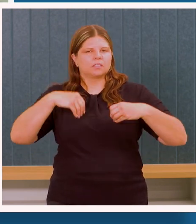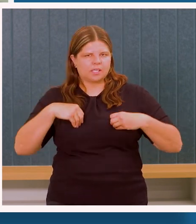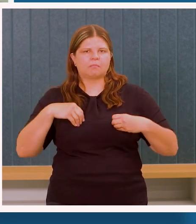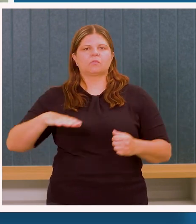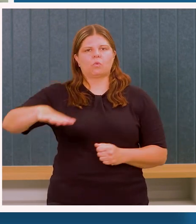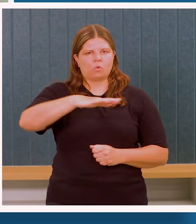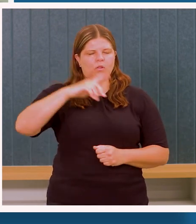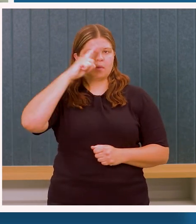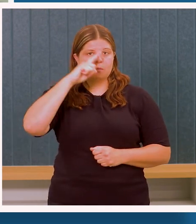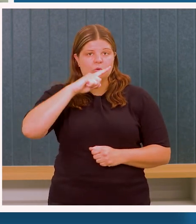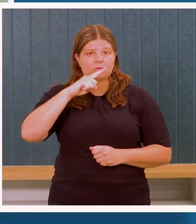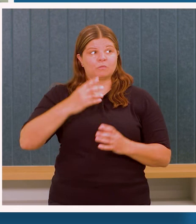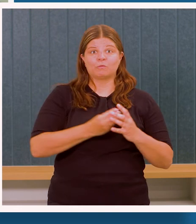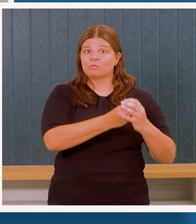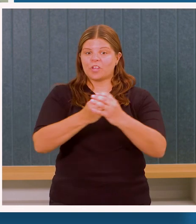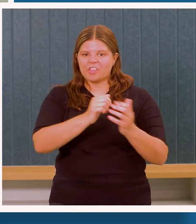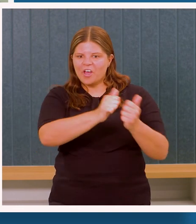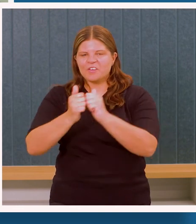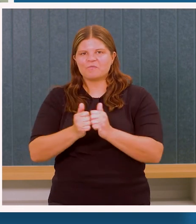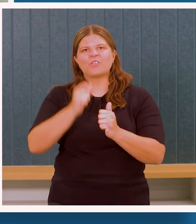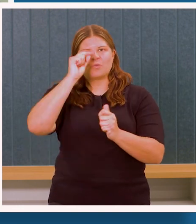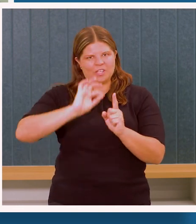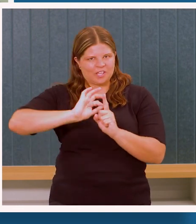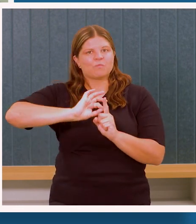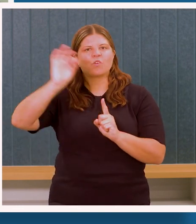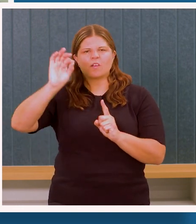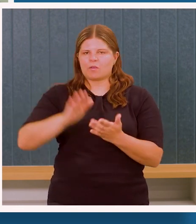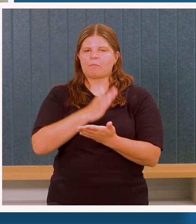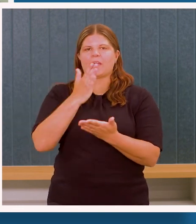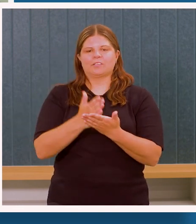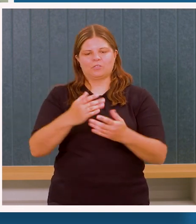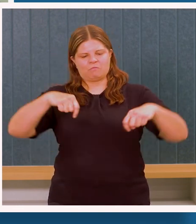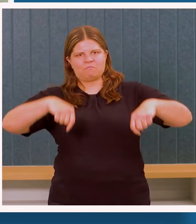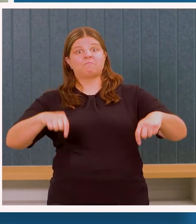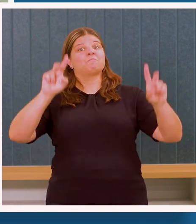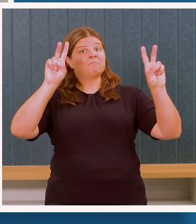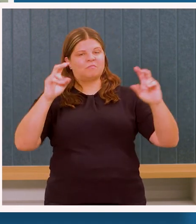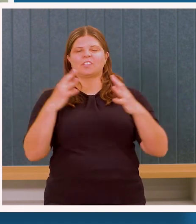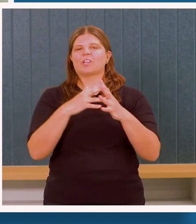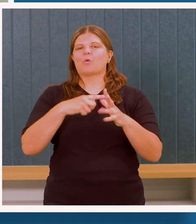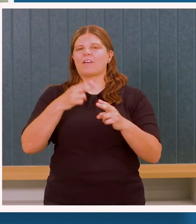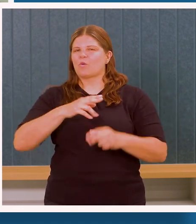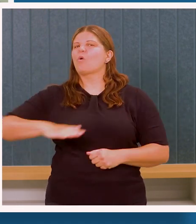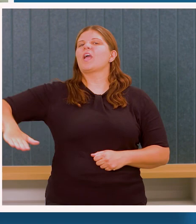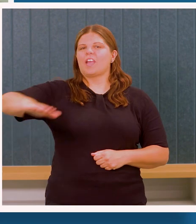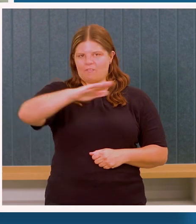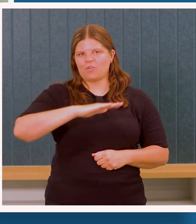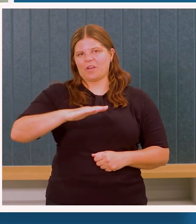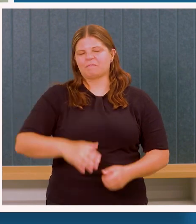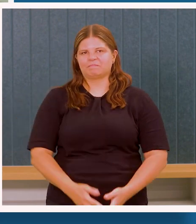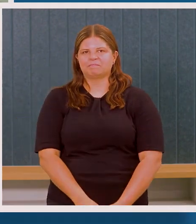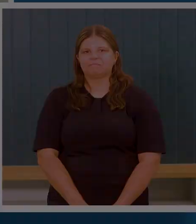Together, we can make a real difference and truly create a Western Australia that is for everyone.